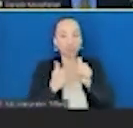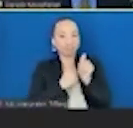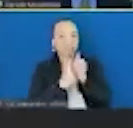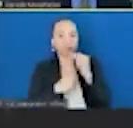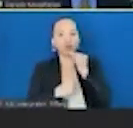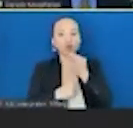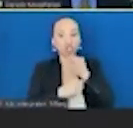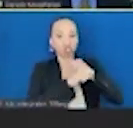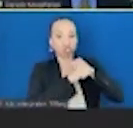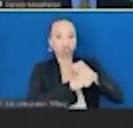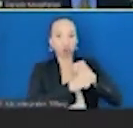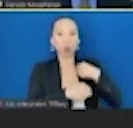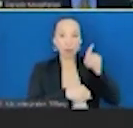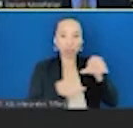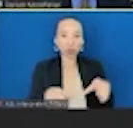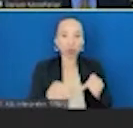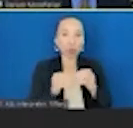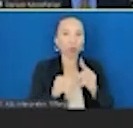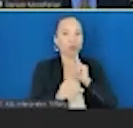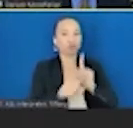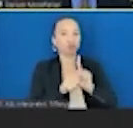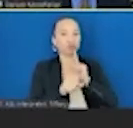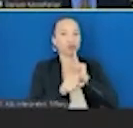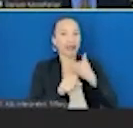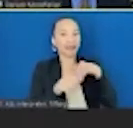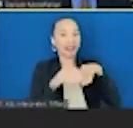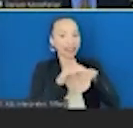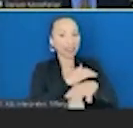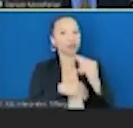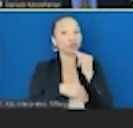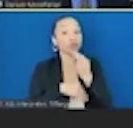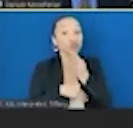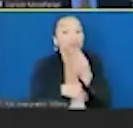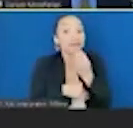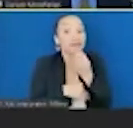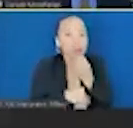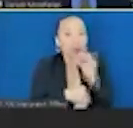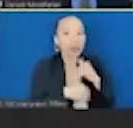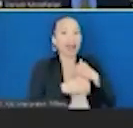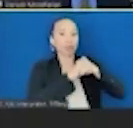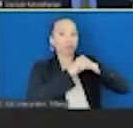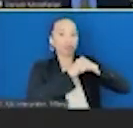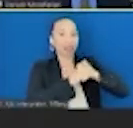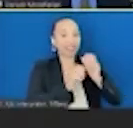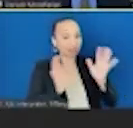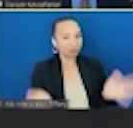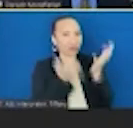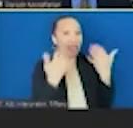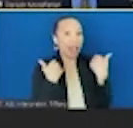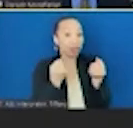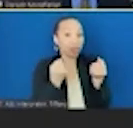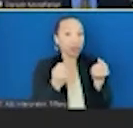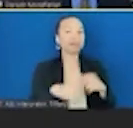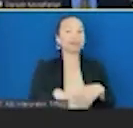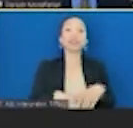protect and promote health. So not just access to food, but access to quality food. And so we have an op-ed